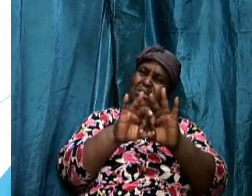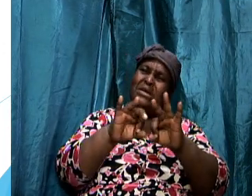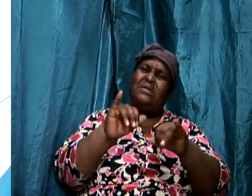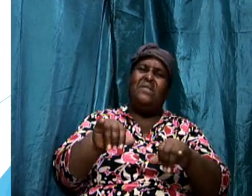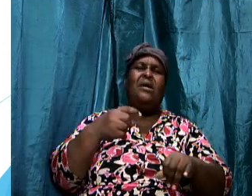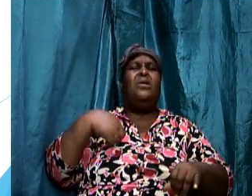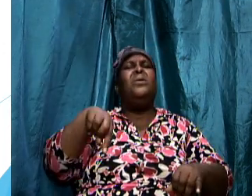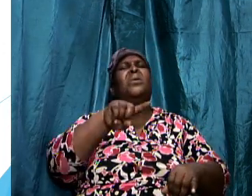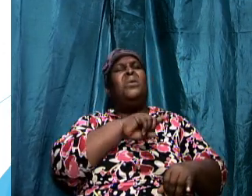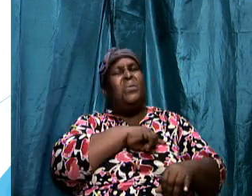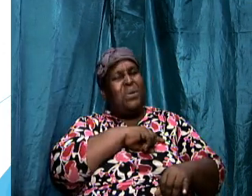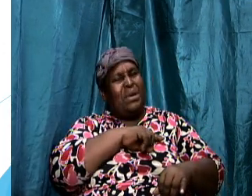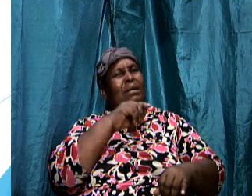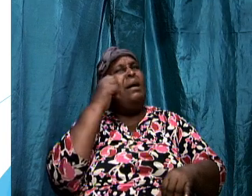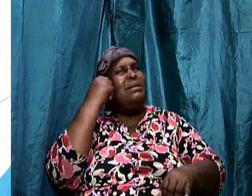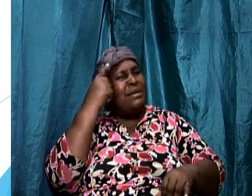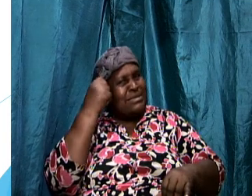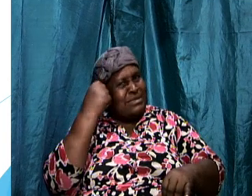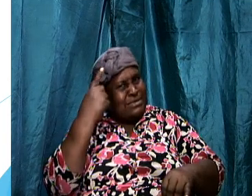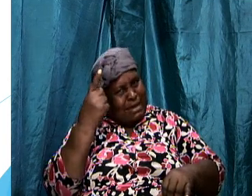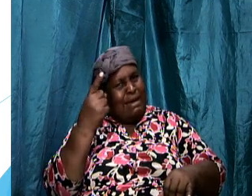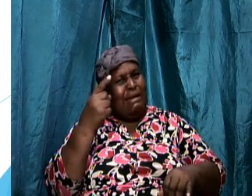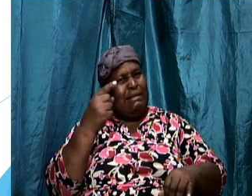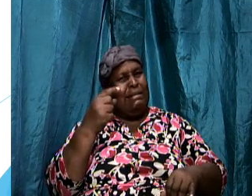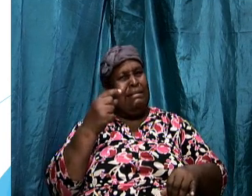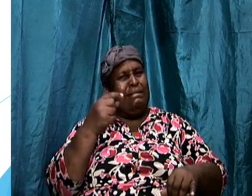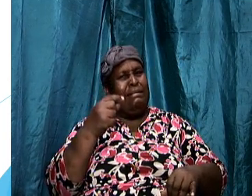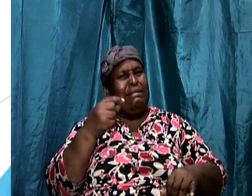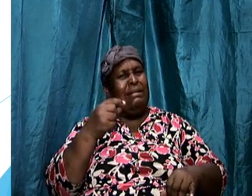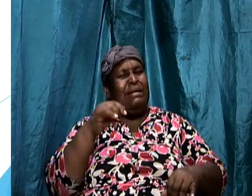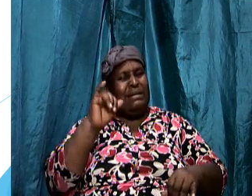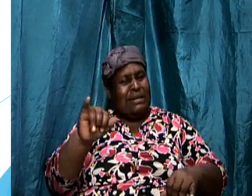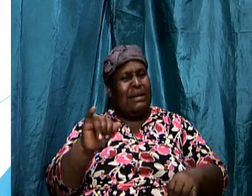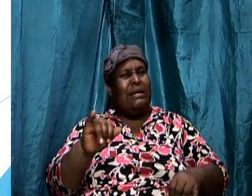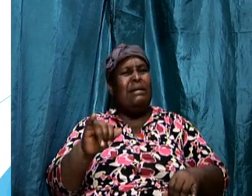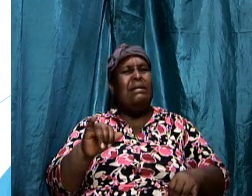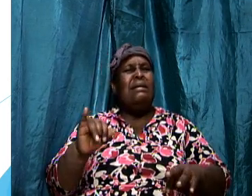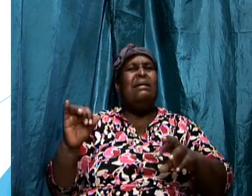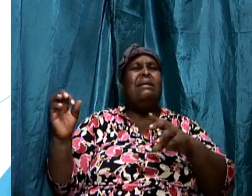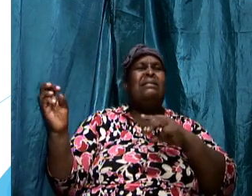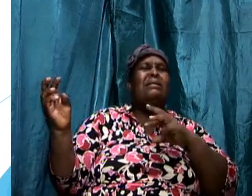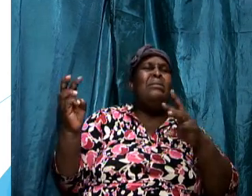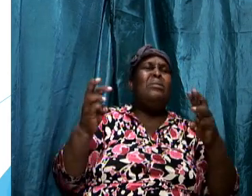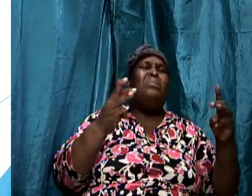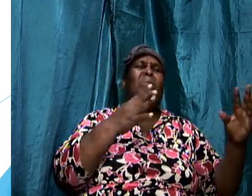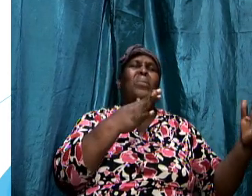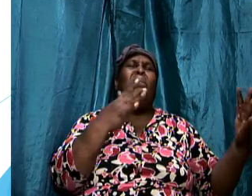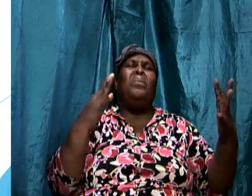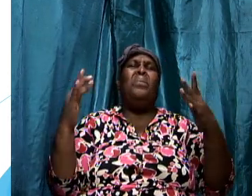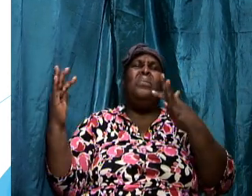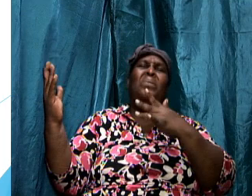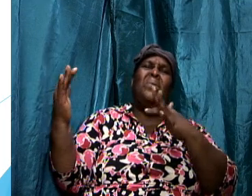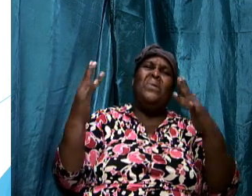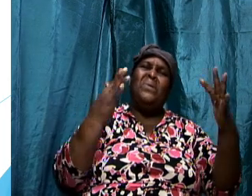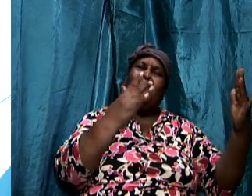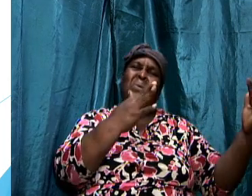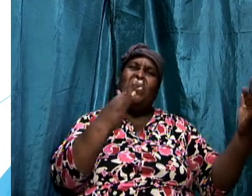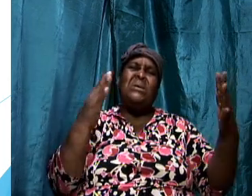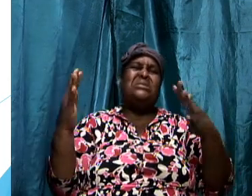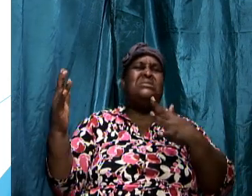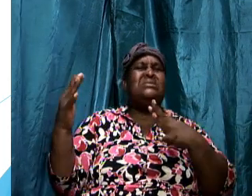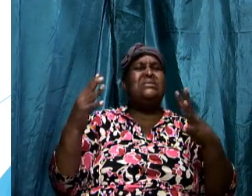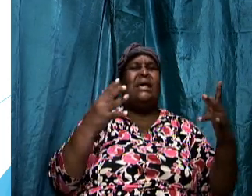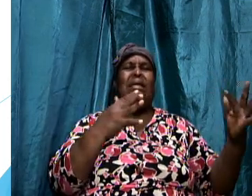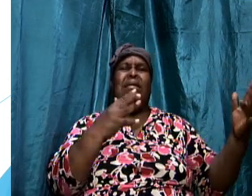the most high god that the wrestling match that we are in the wrestling match that we are in